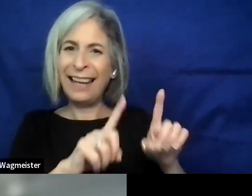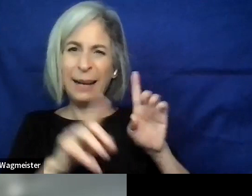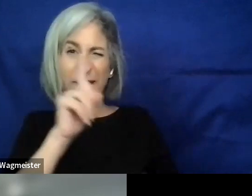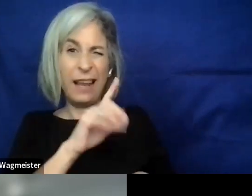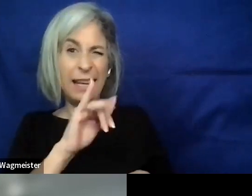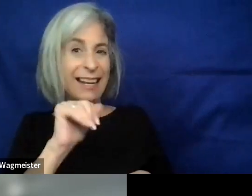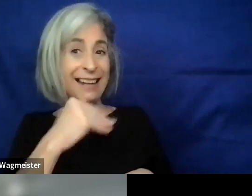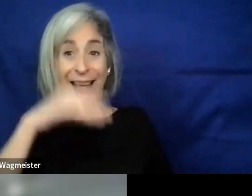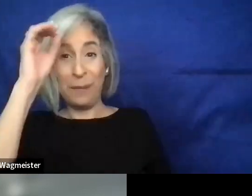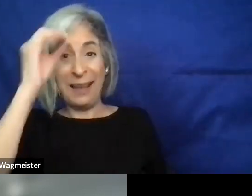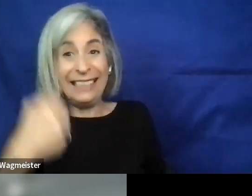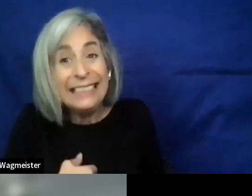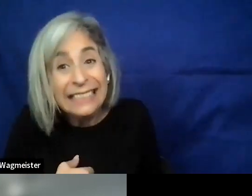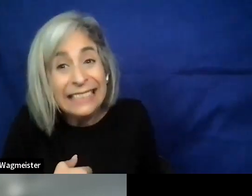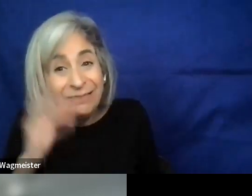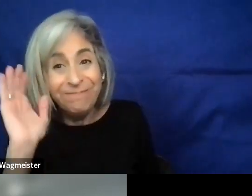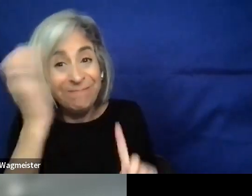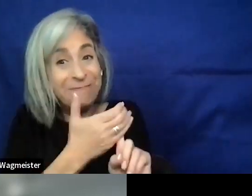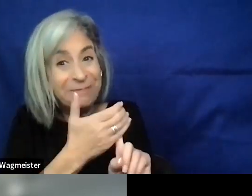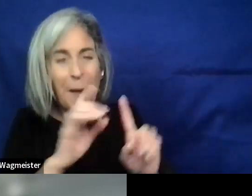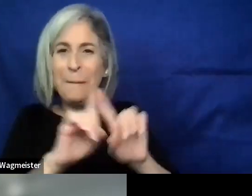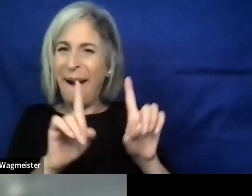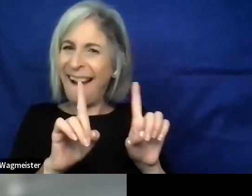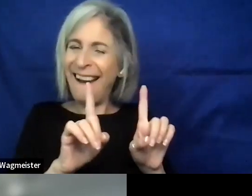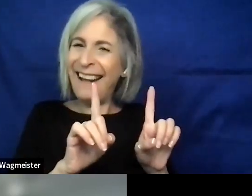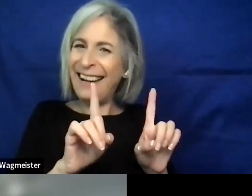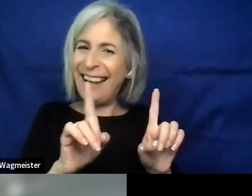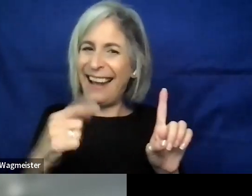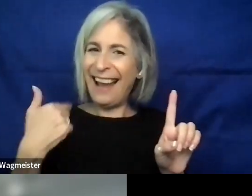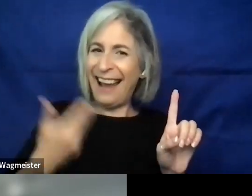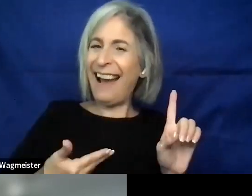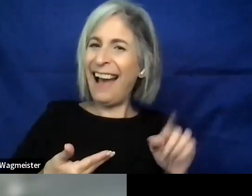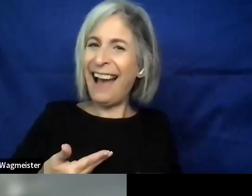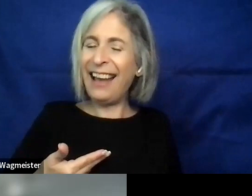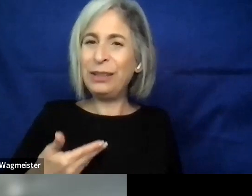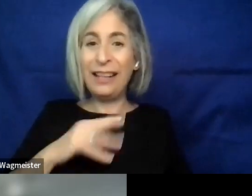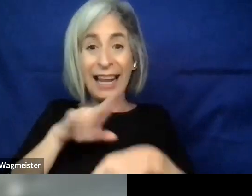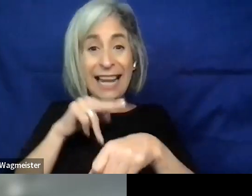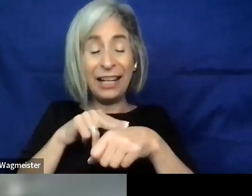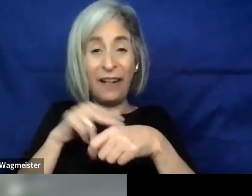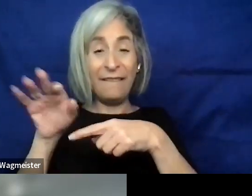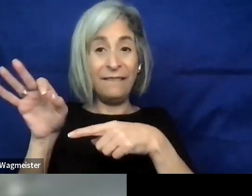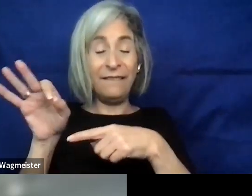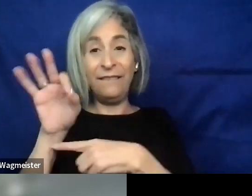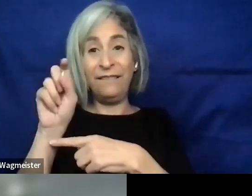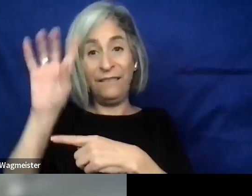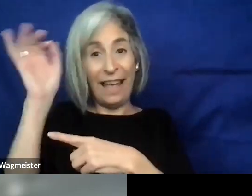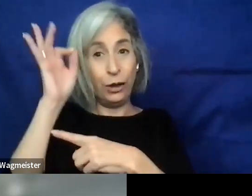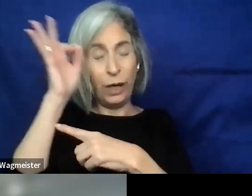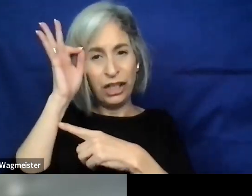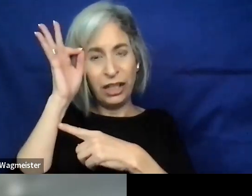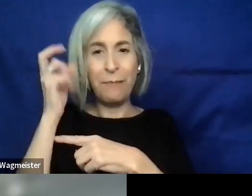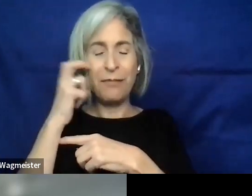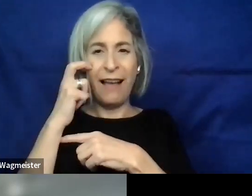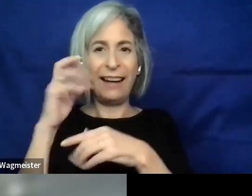didn't have opinions. And it was actually that I was in the National Federation of the Blind Convention when we were working on the